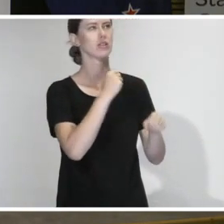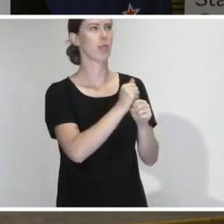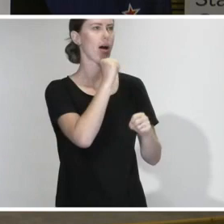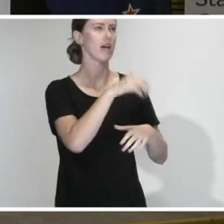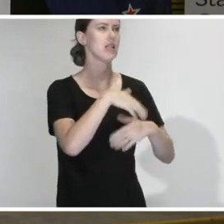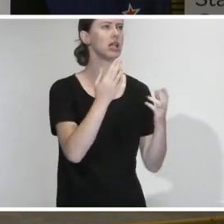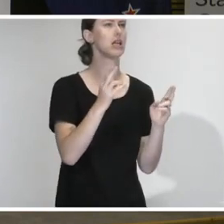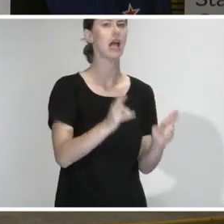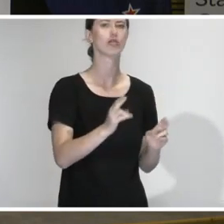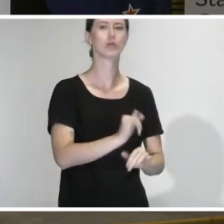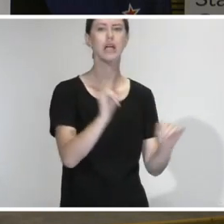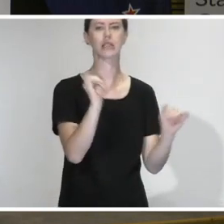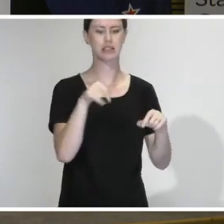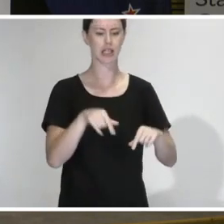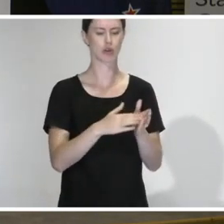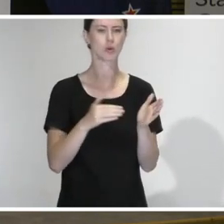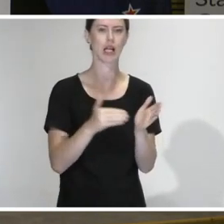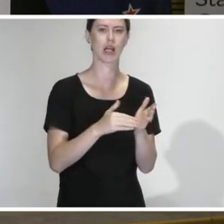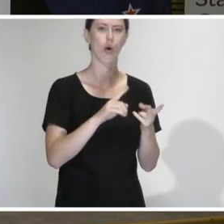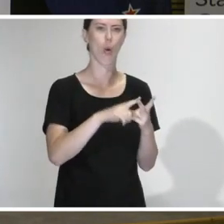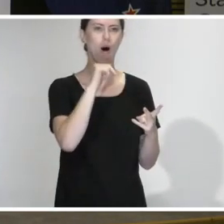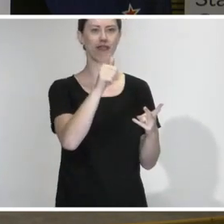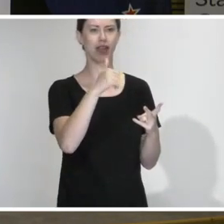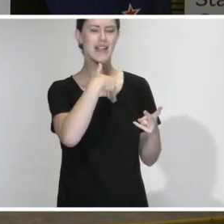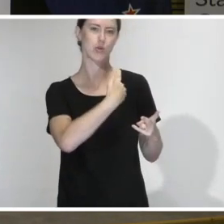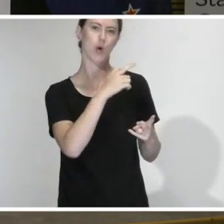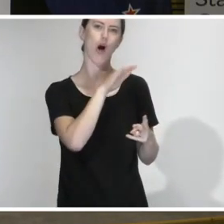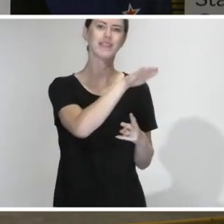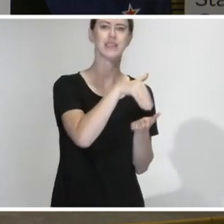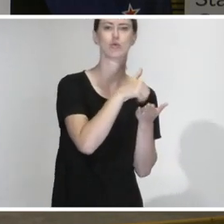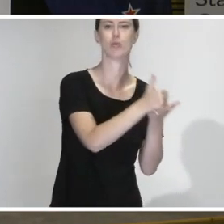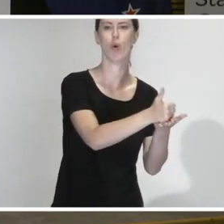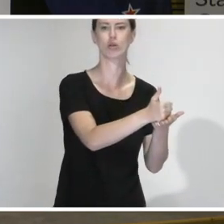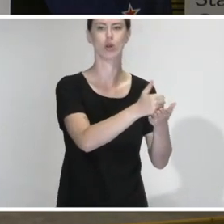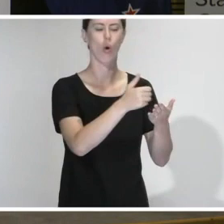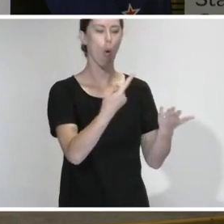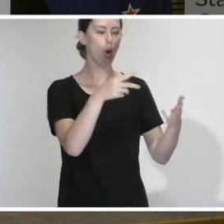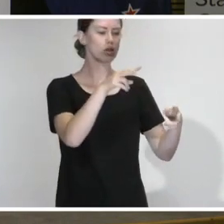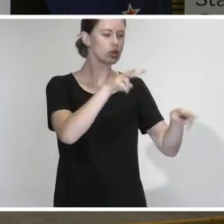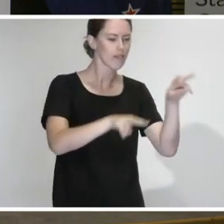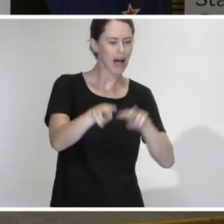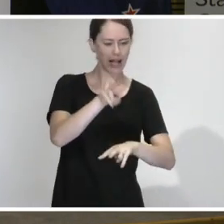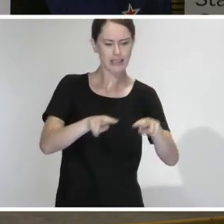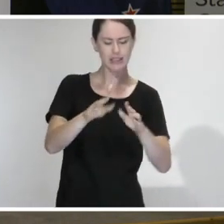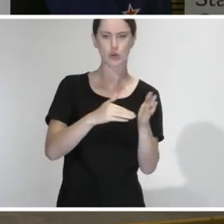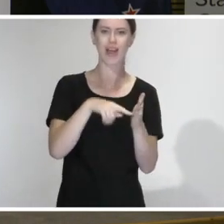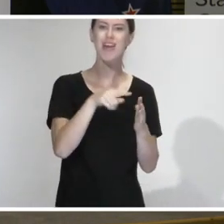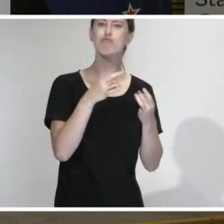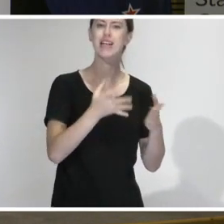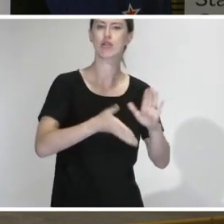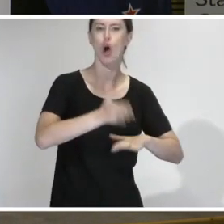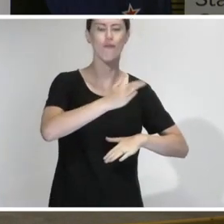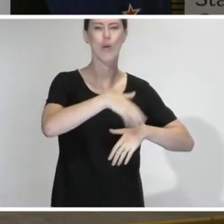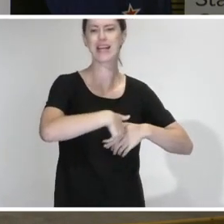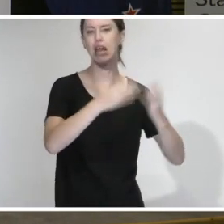natural disasters domestically or in case they're called upon internationally or for even surveillance purposes within our